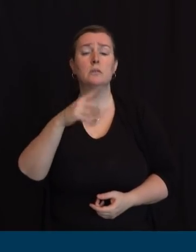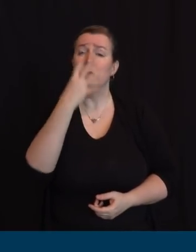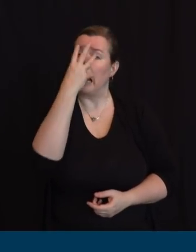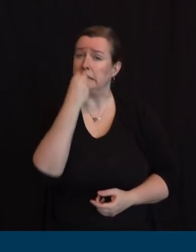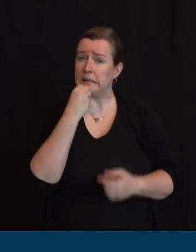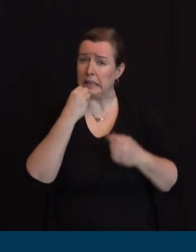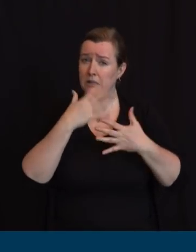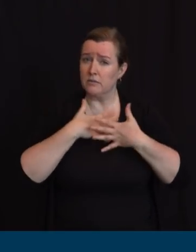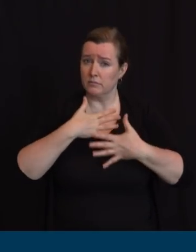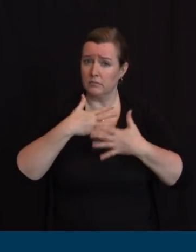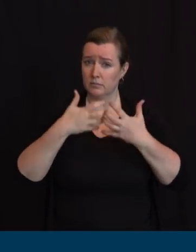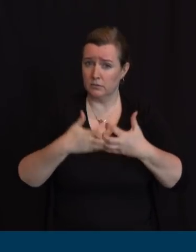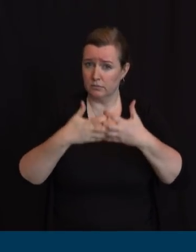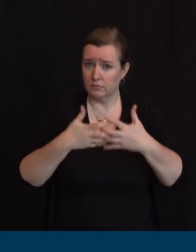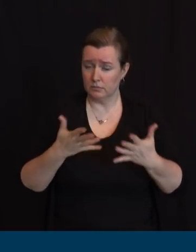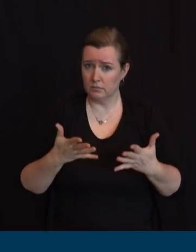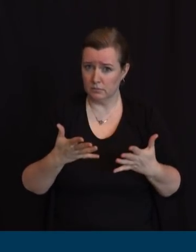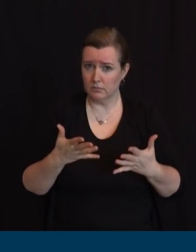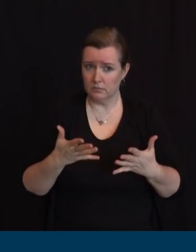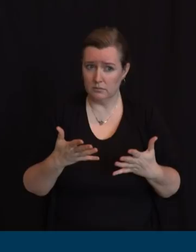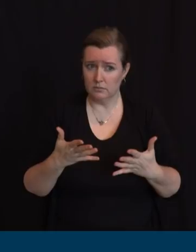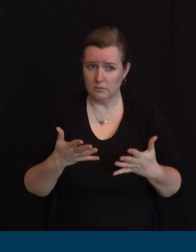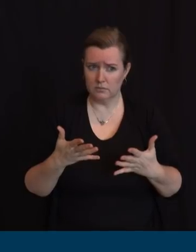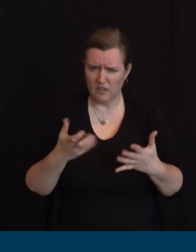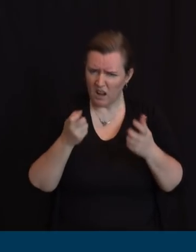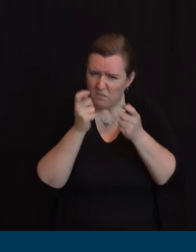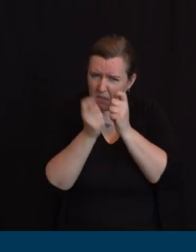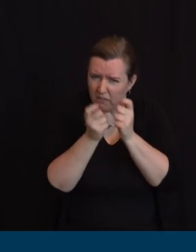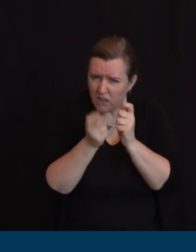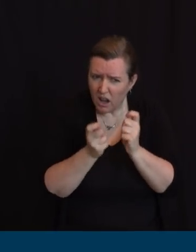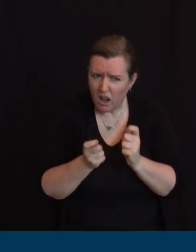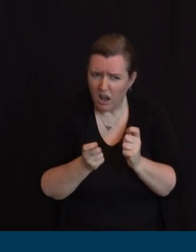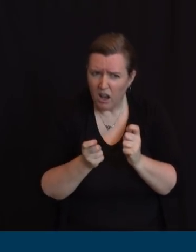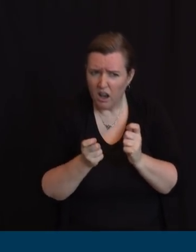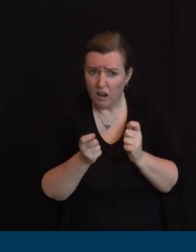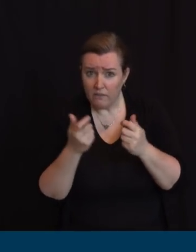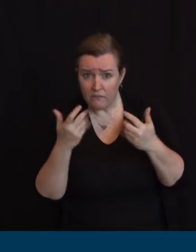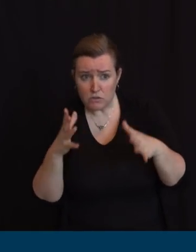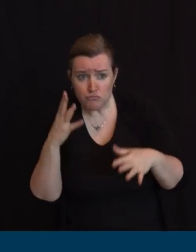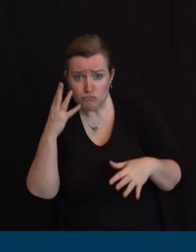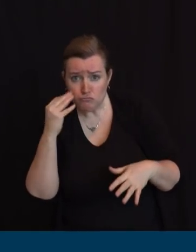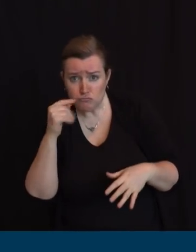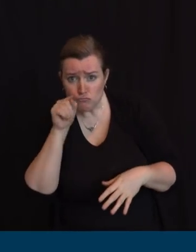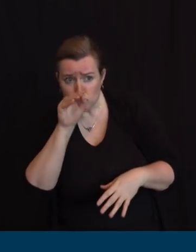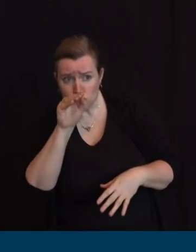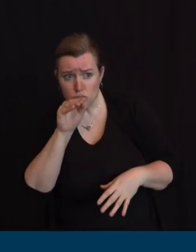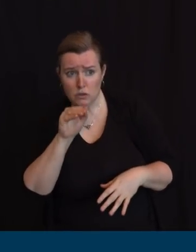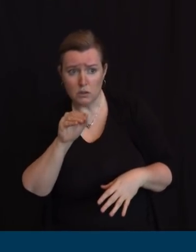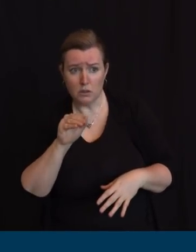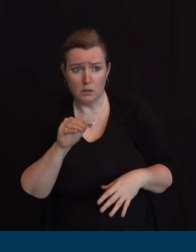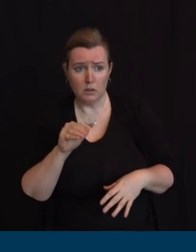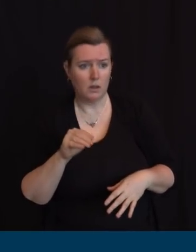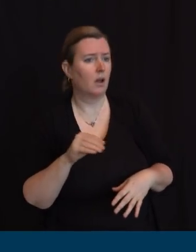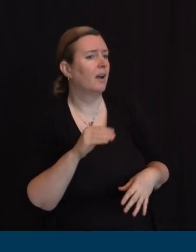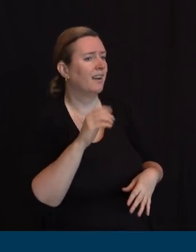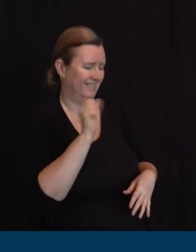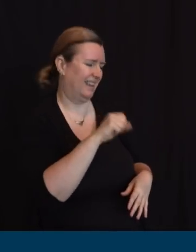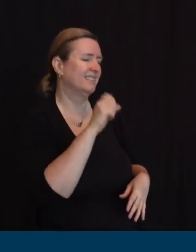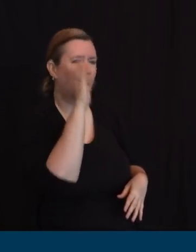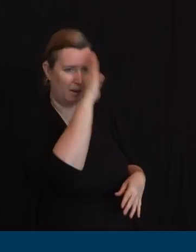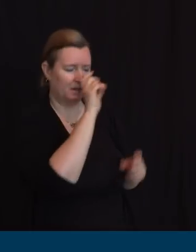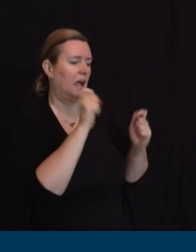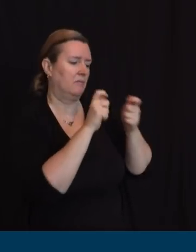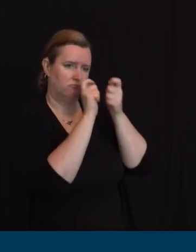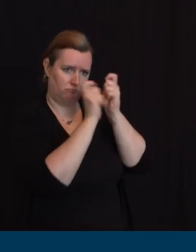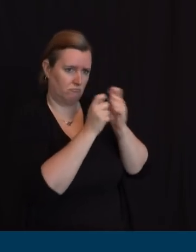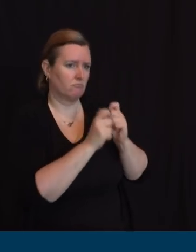anesthesia machines particularly particularly in emergency situations where they've run low on ventilators